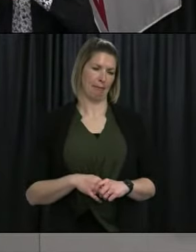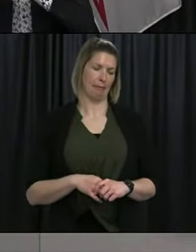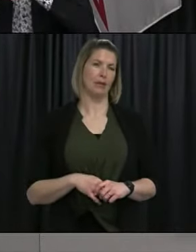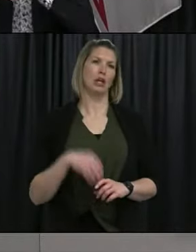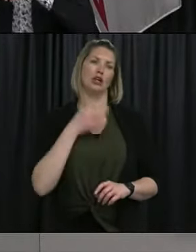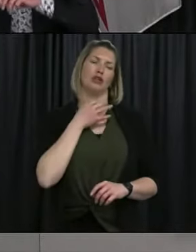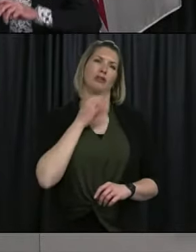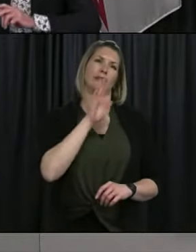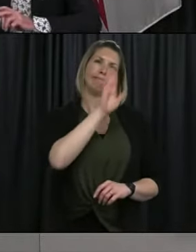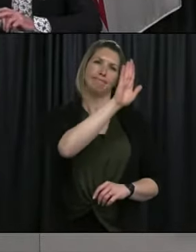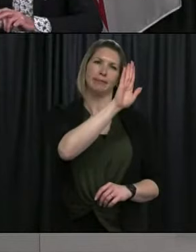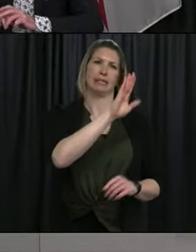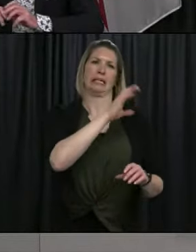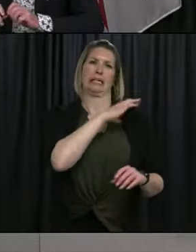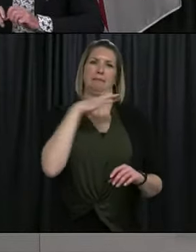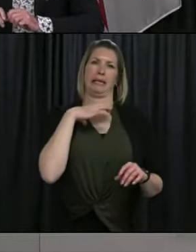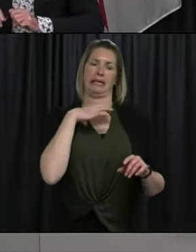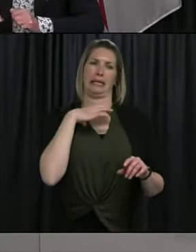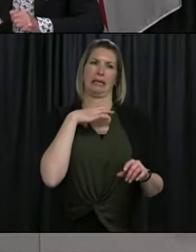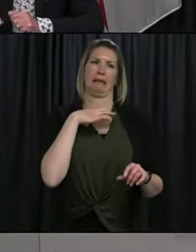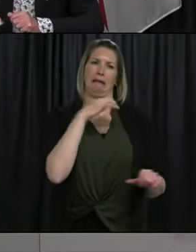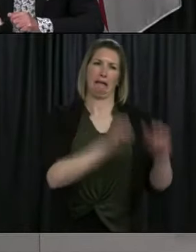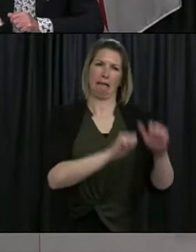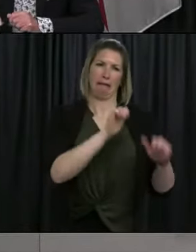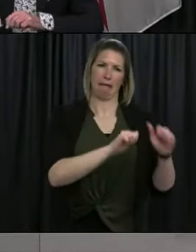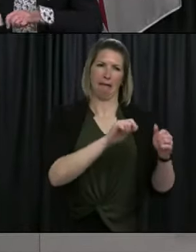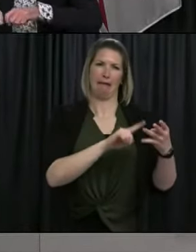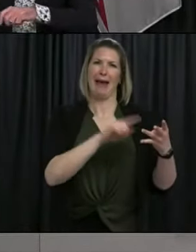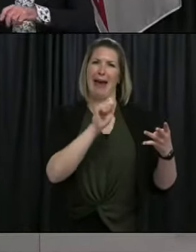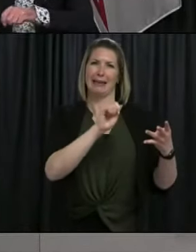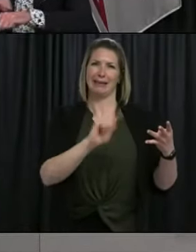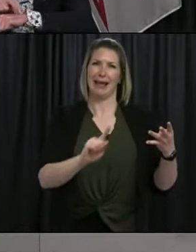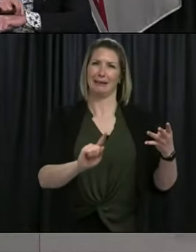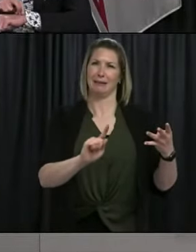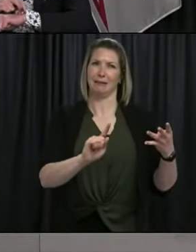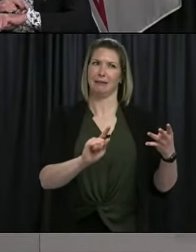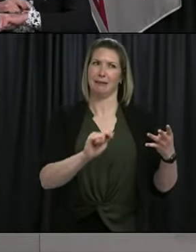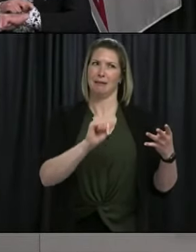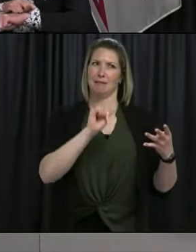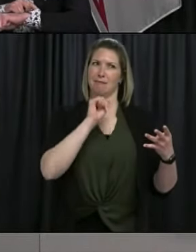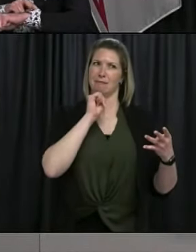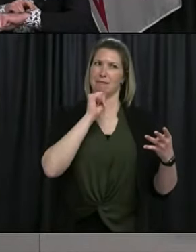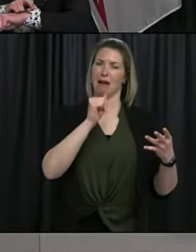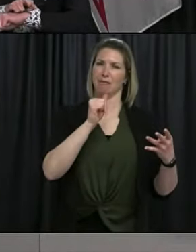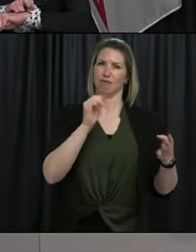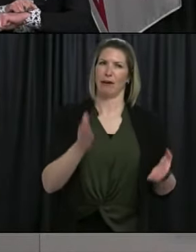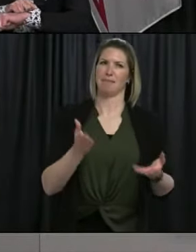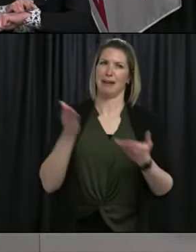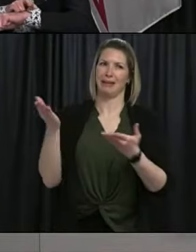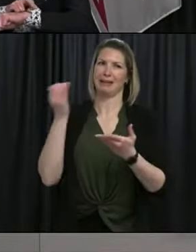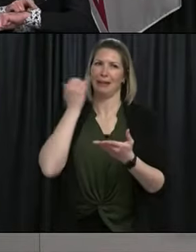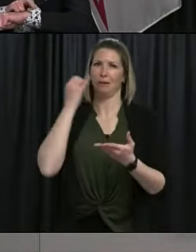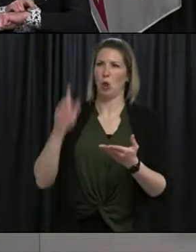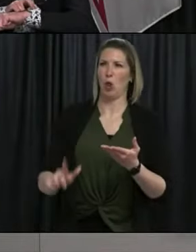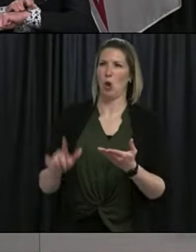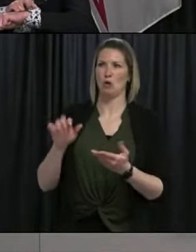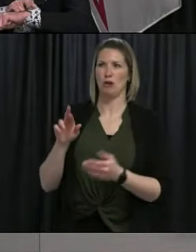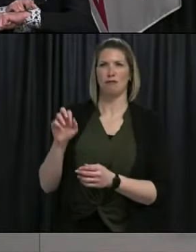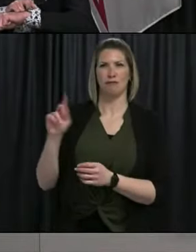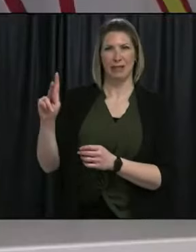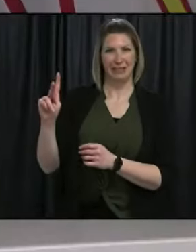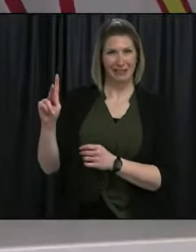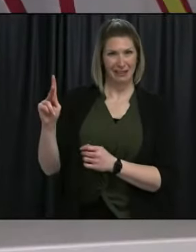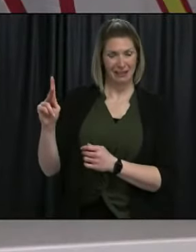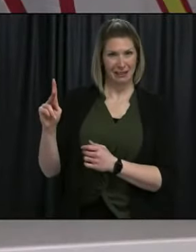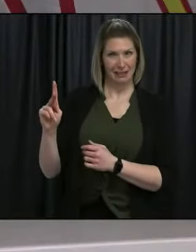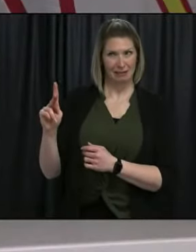AstraZeneca given the public statement of the National Committee officials? Certainly, you know, that is, it's always